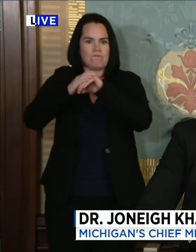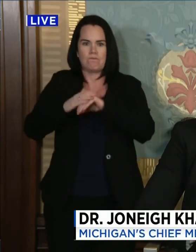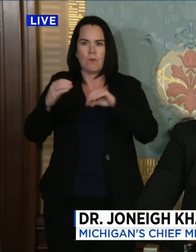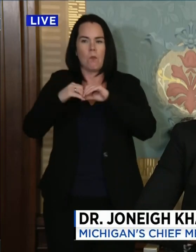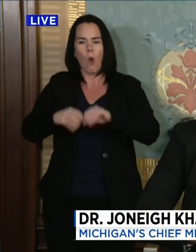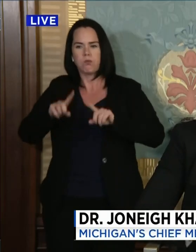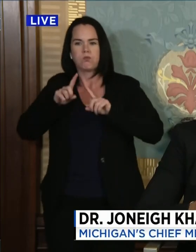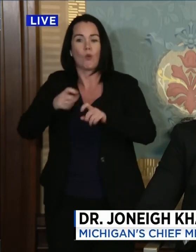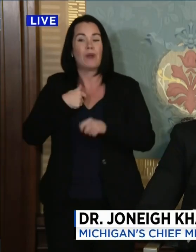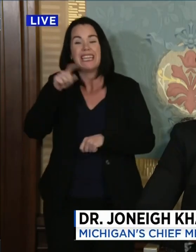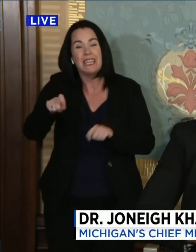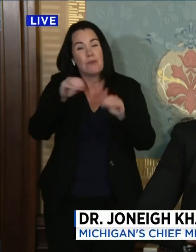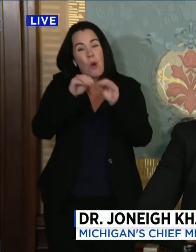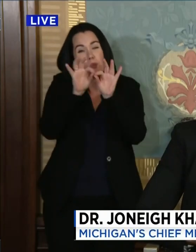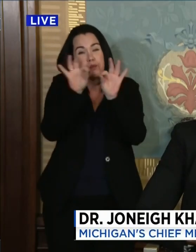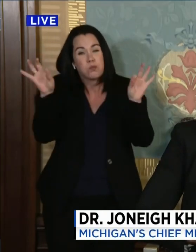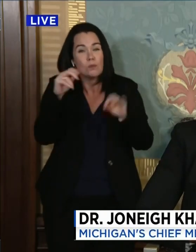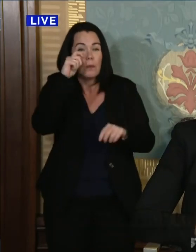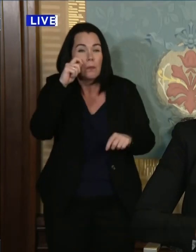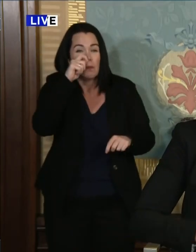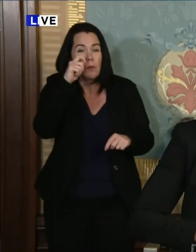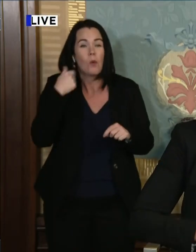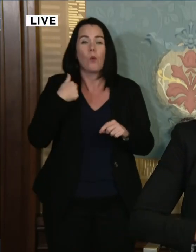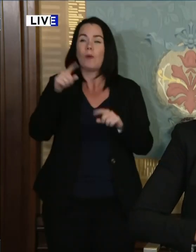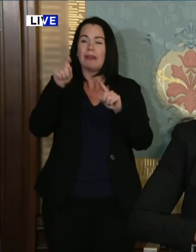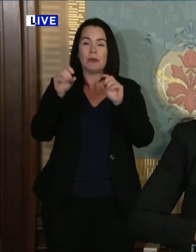more testing reagents so that we can get these tests done.